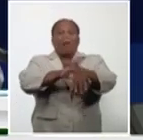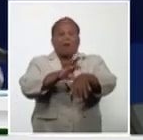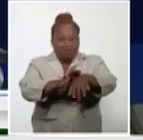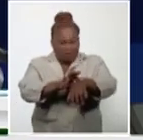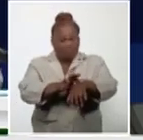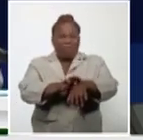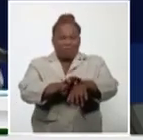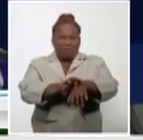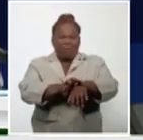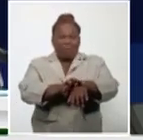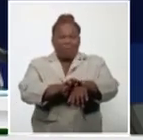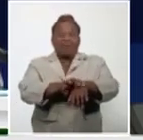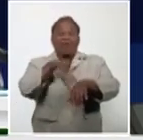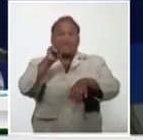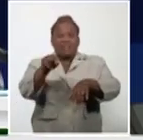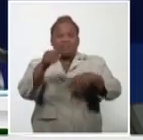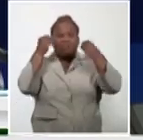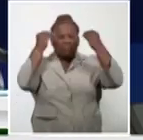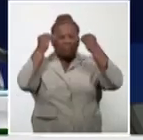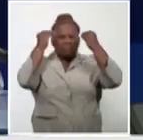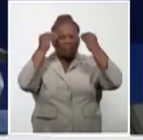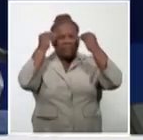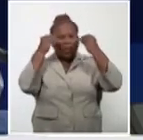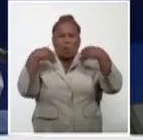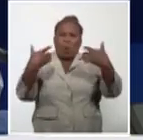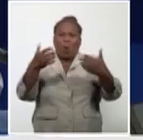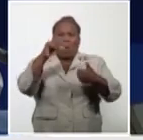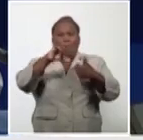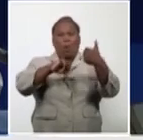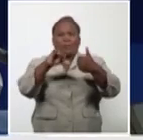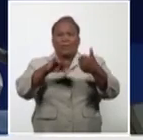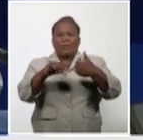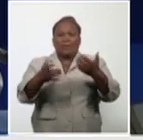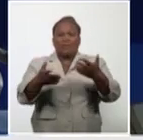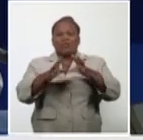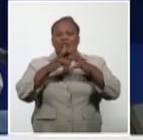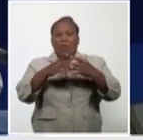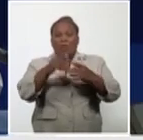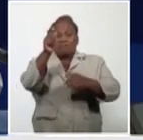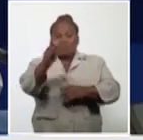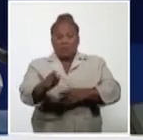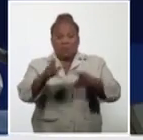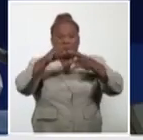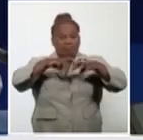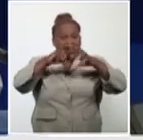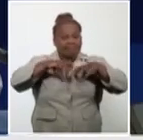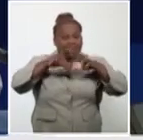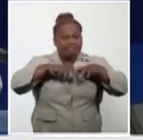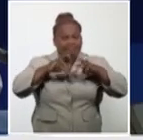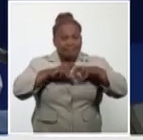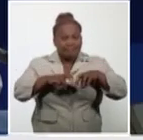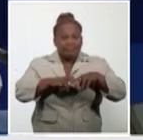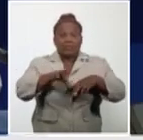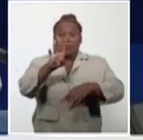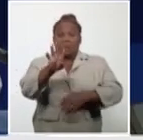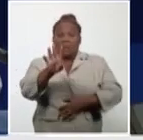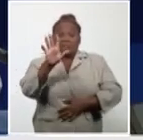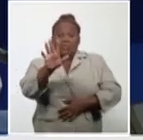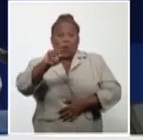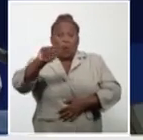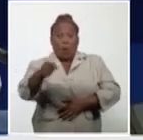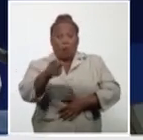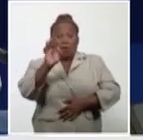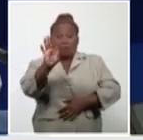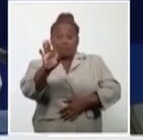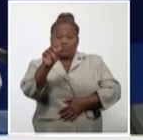Evaluating the behavior of all the cases, in our country, 45.8 percent of all the